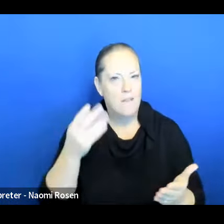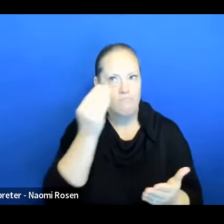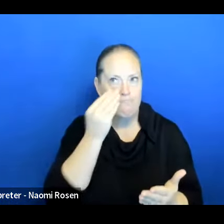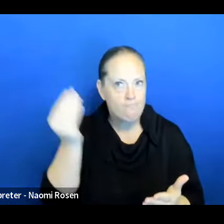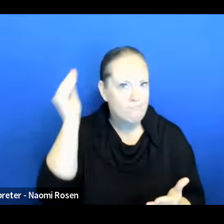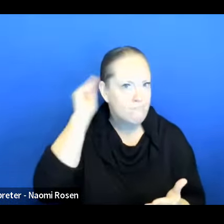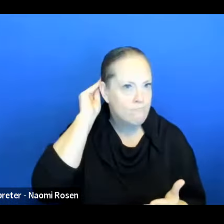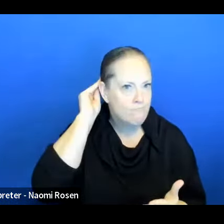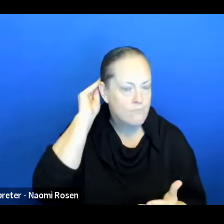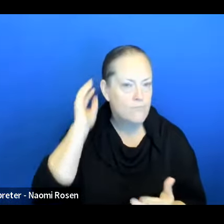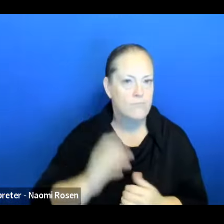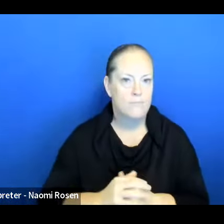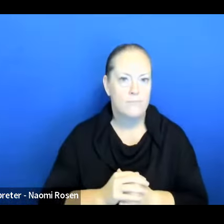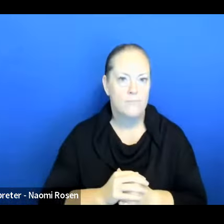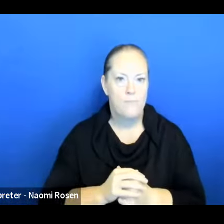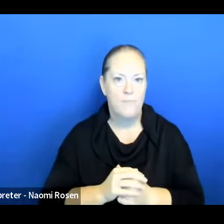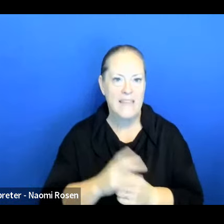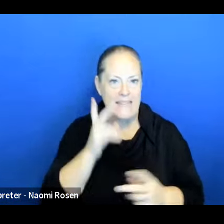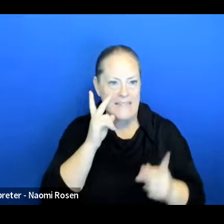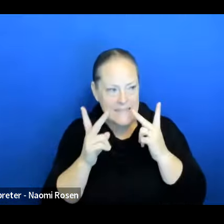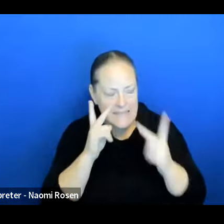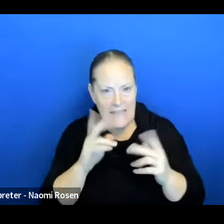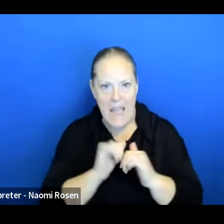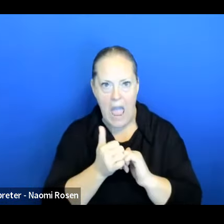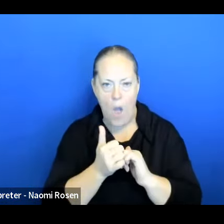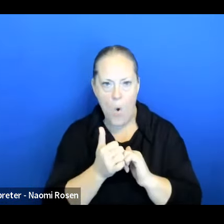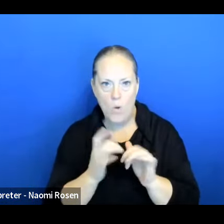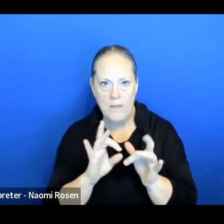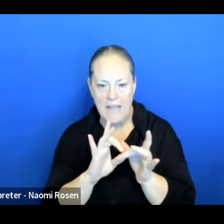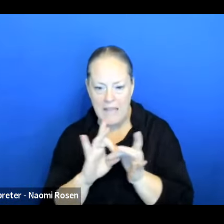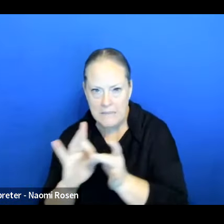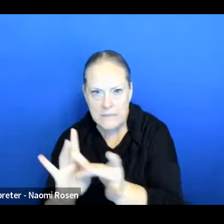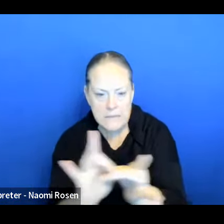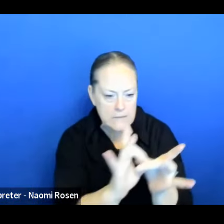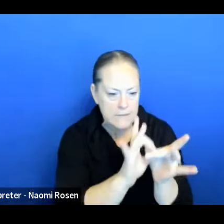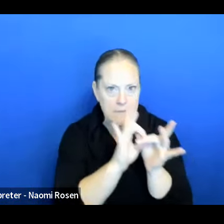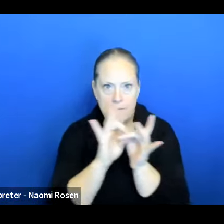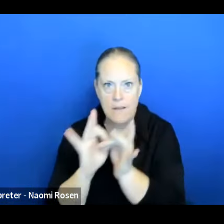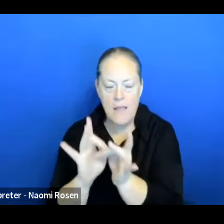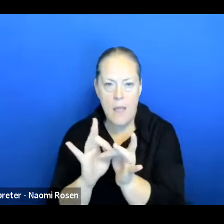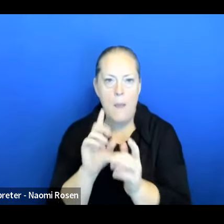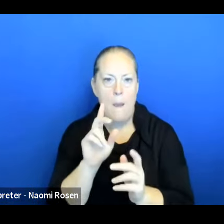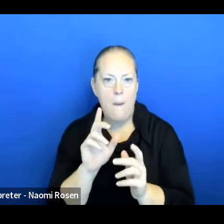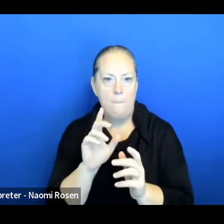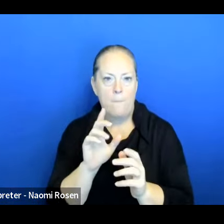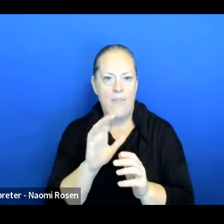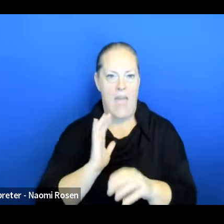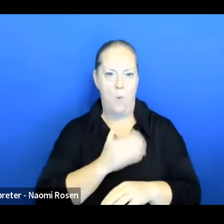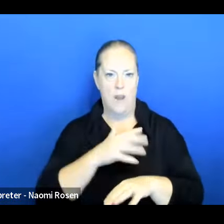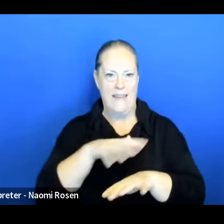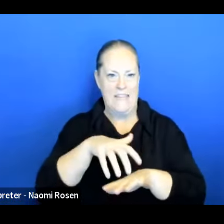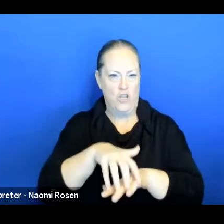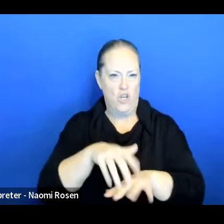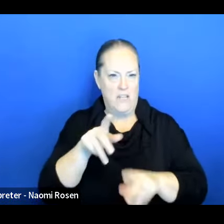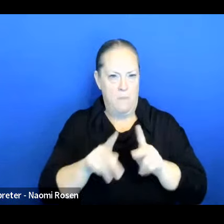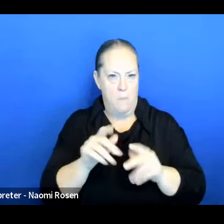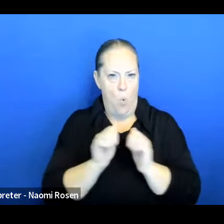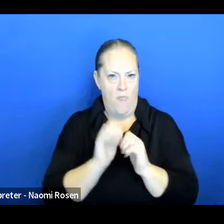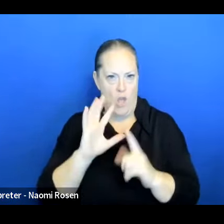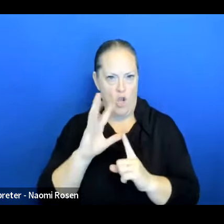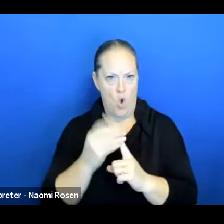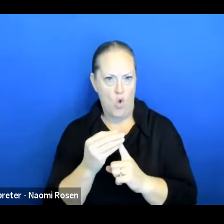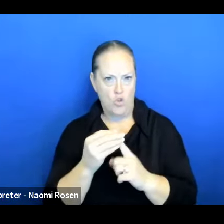really seeing how tied indigenous people are to their culture and how we really did have these different